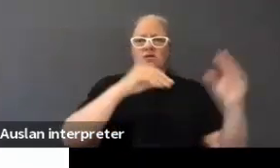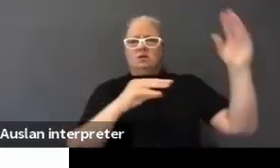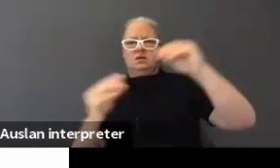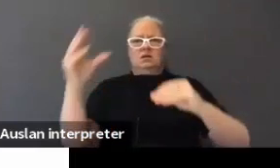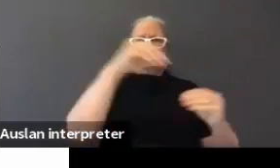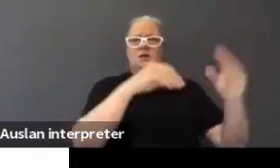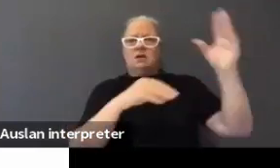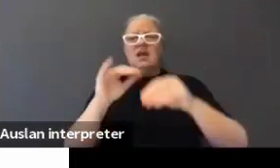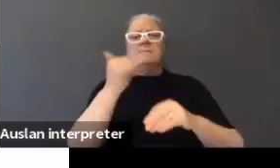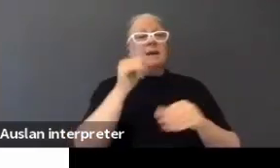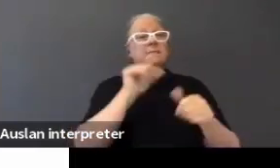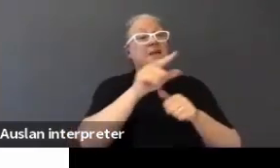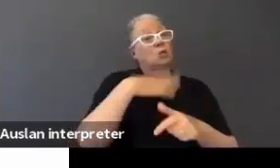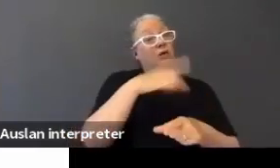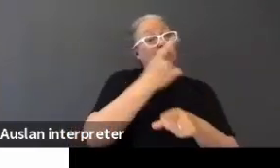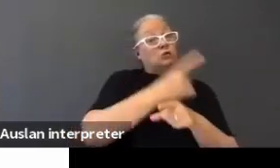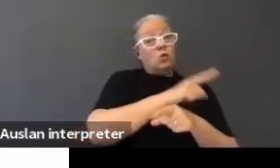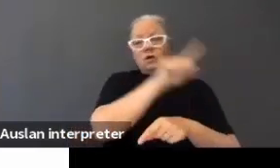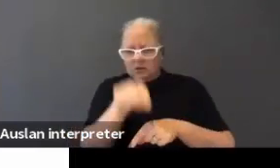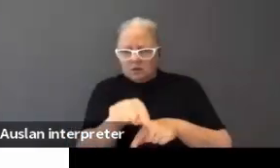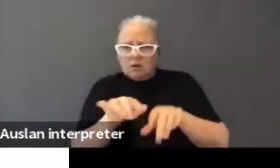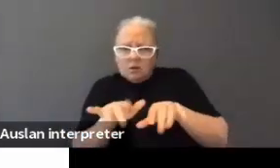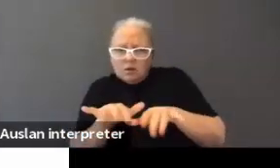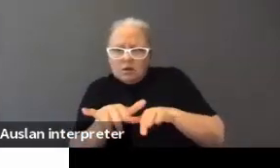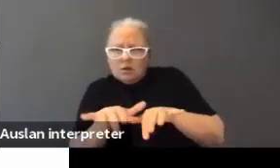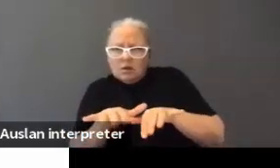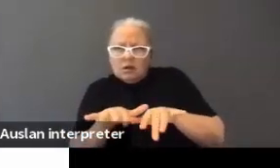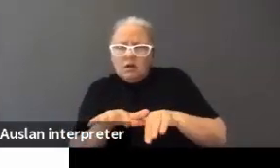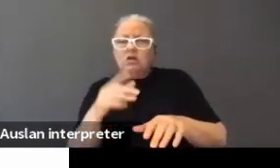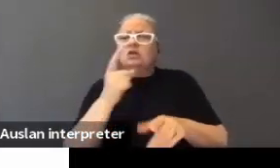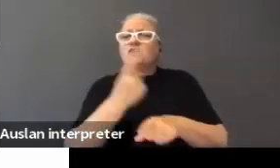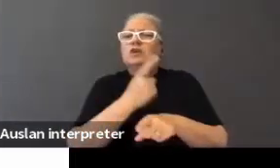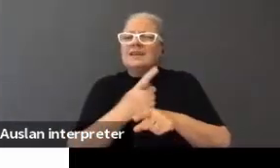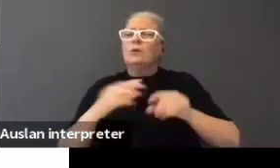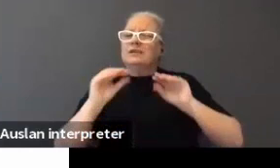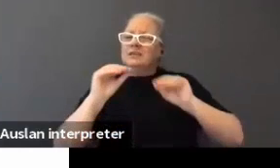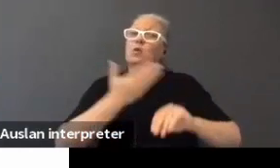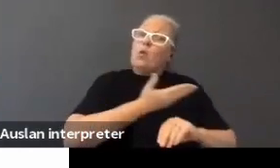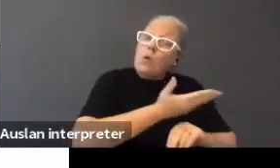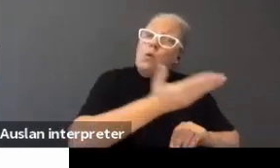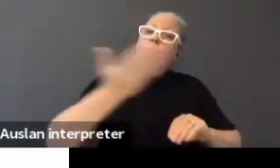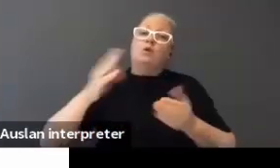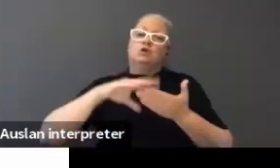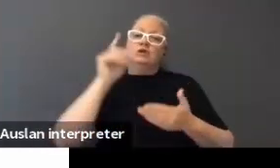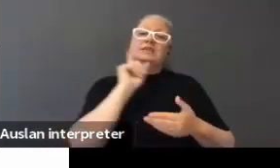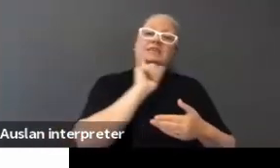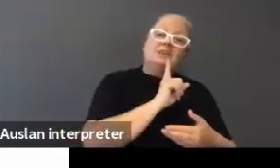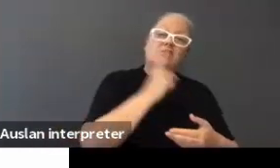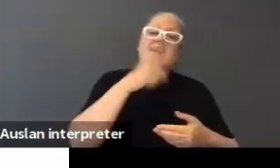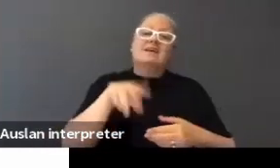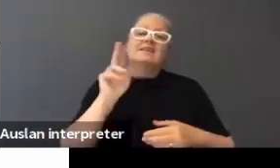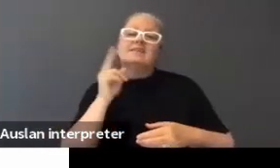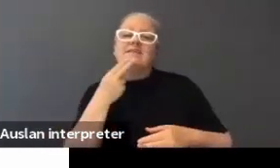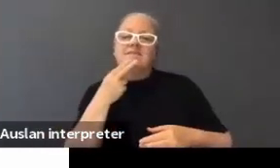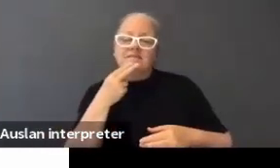other. Right? So, it's a bit of training for the other students. So, everybody's learning needs are met as well. The number